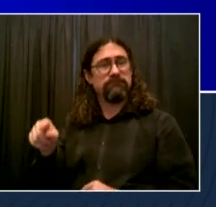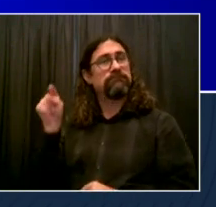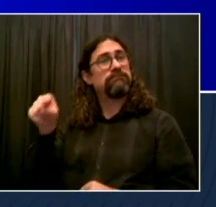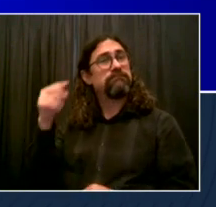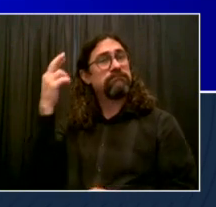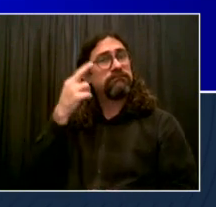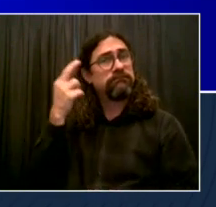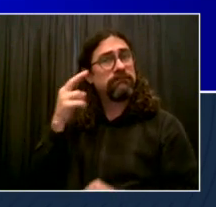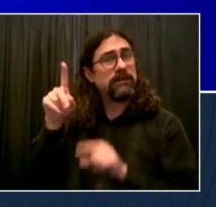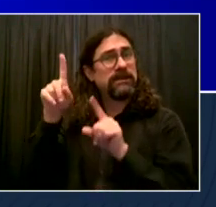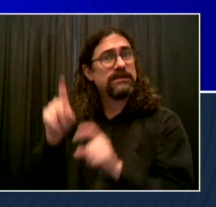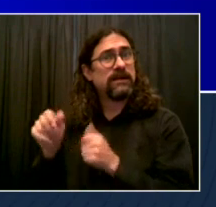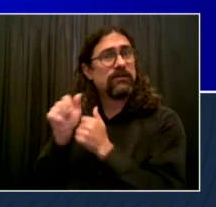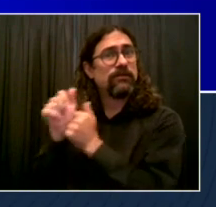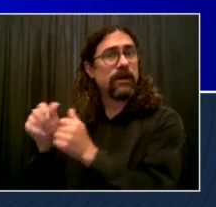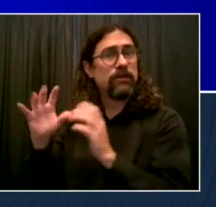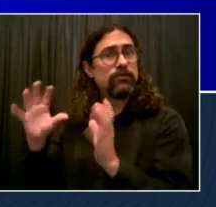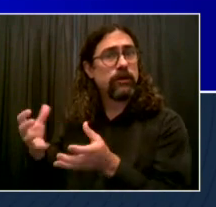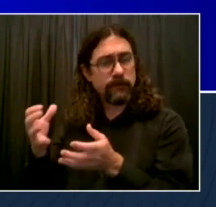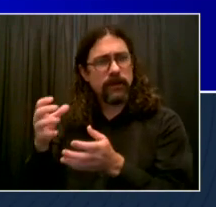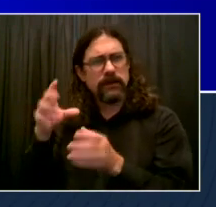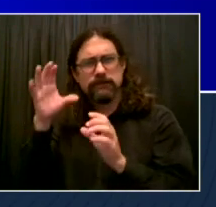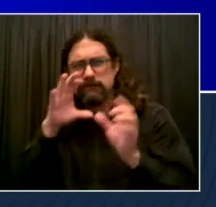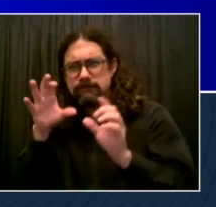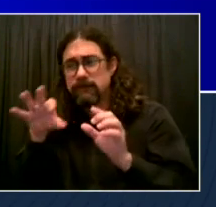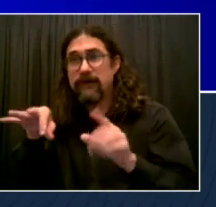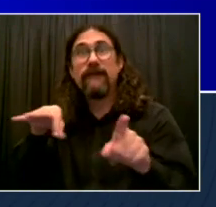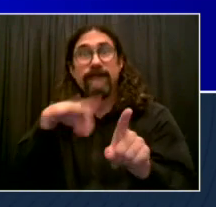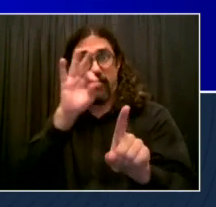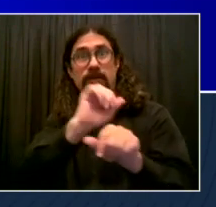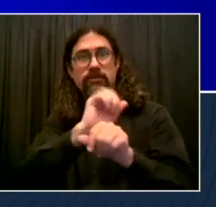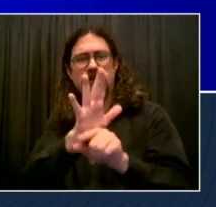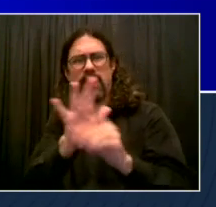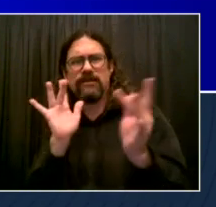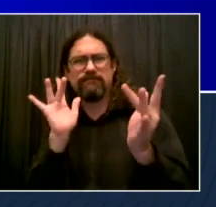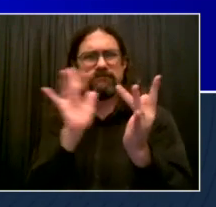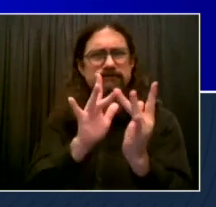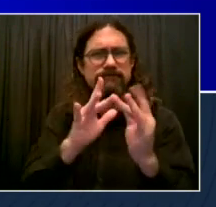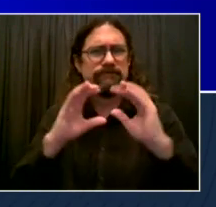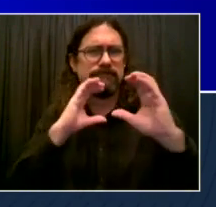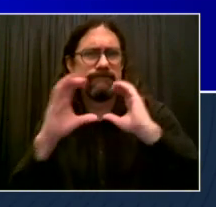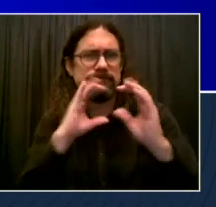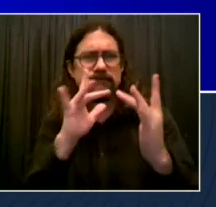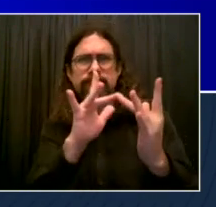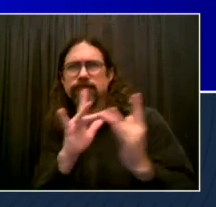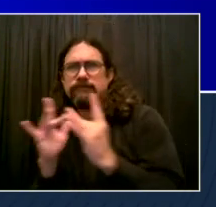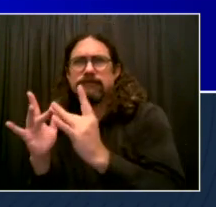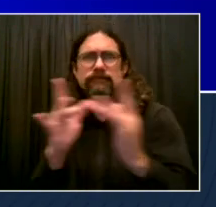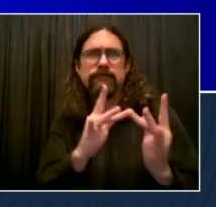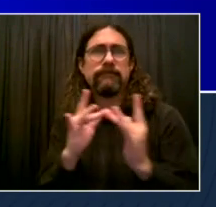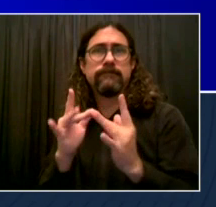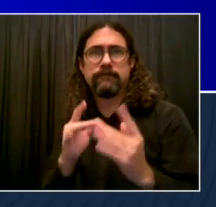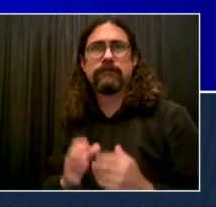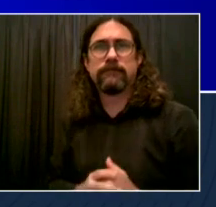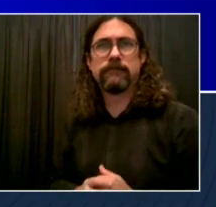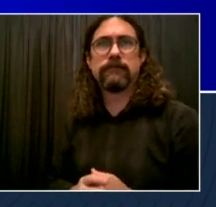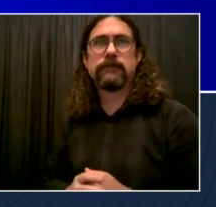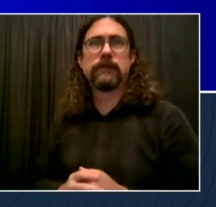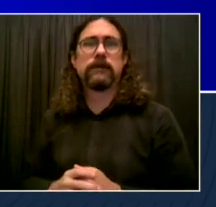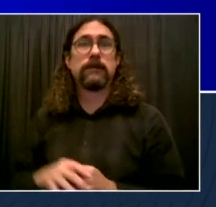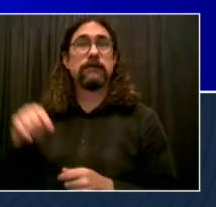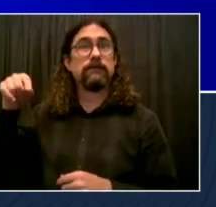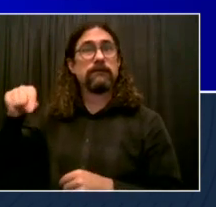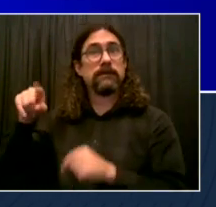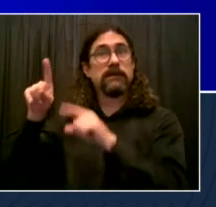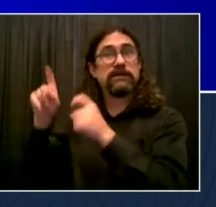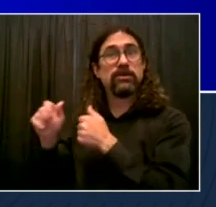one million tracing contacts. Well, we learned a lot from Test and Trace Corps. We learned a lot from our Vaccine for All Corps, the amazing work